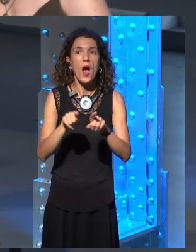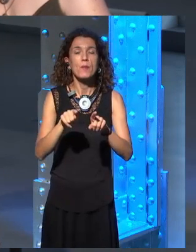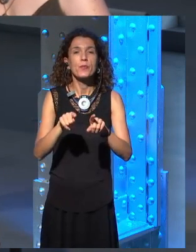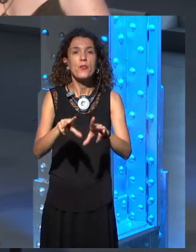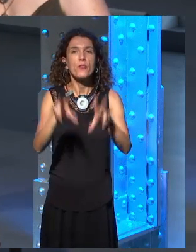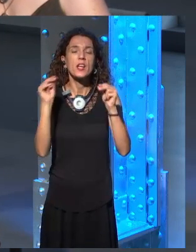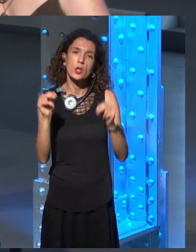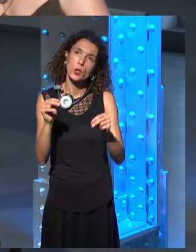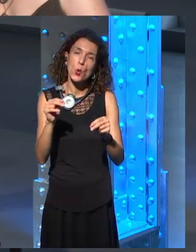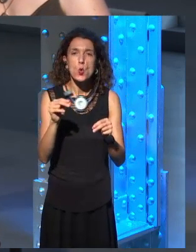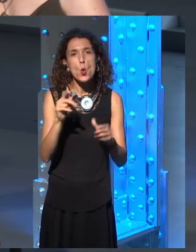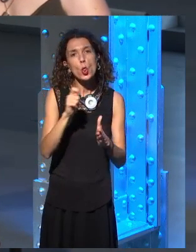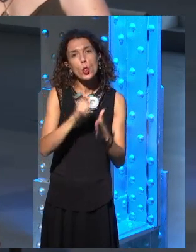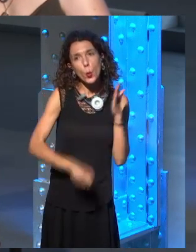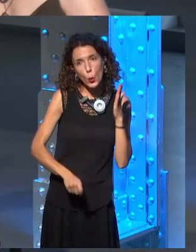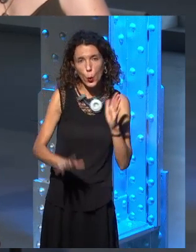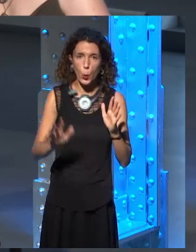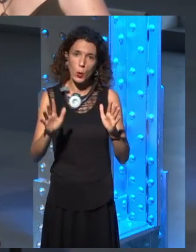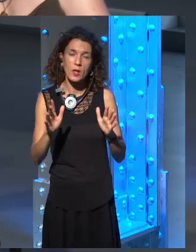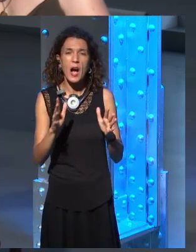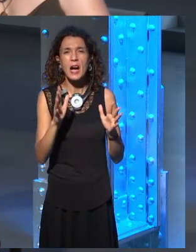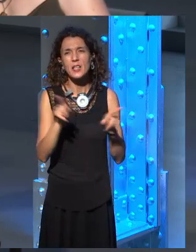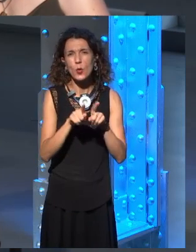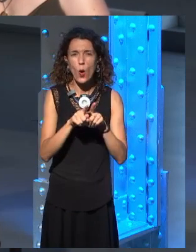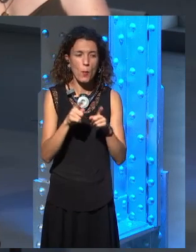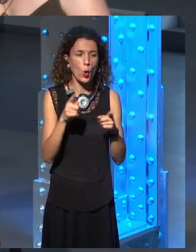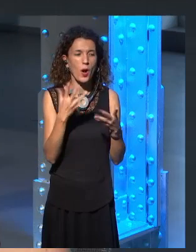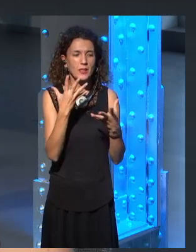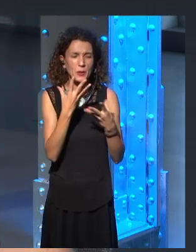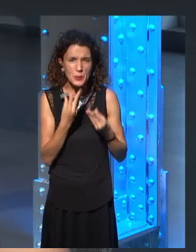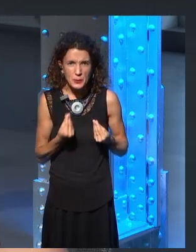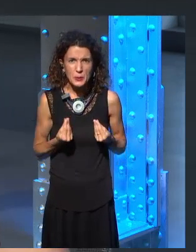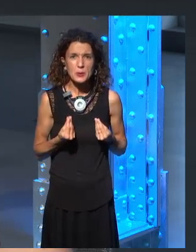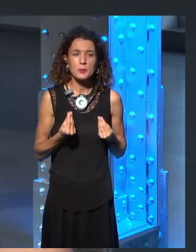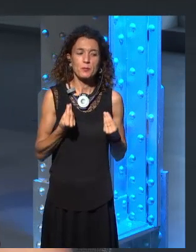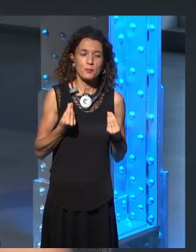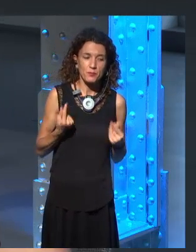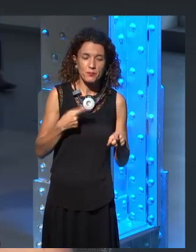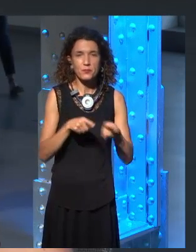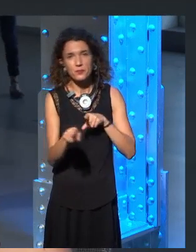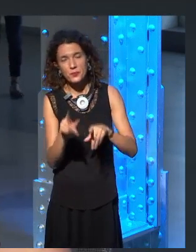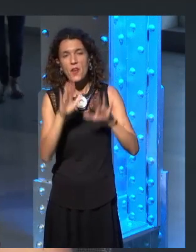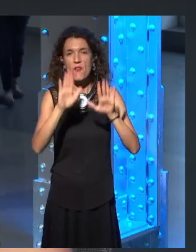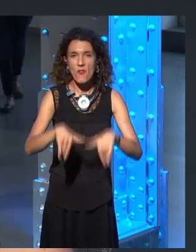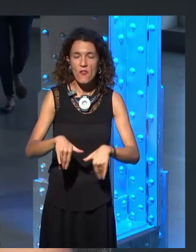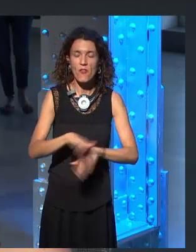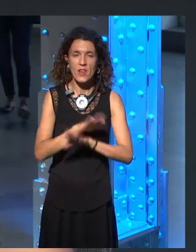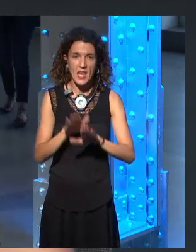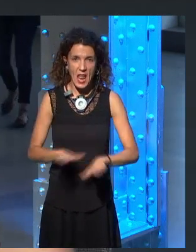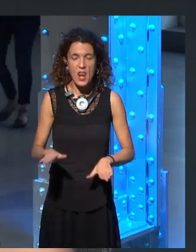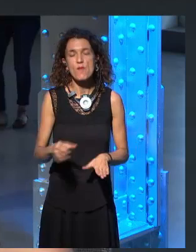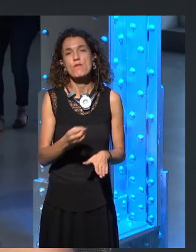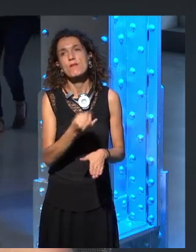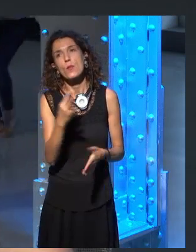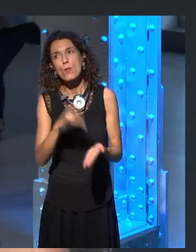bitter. But in a way, I kind of dread the remaining two books because